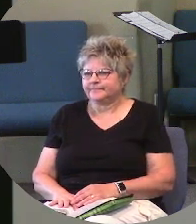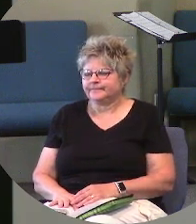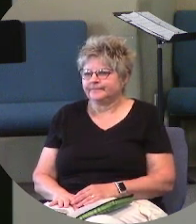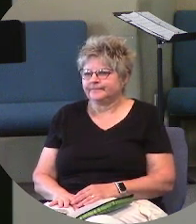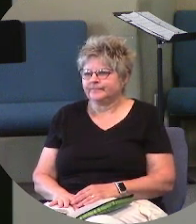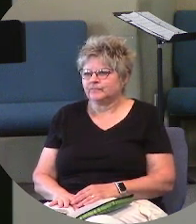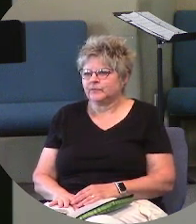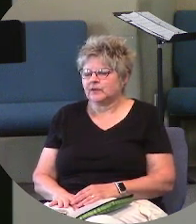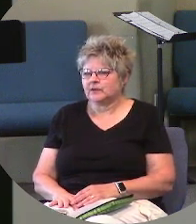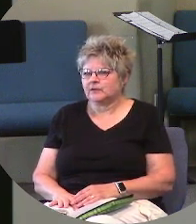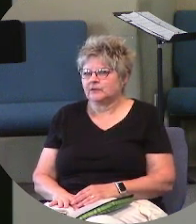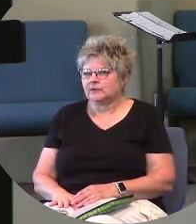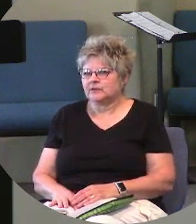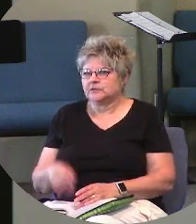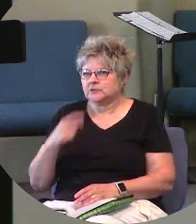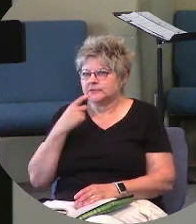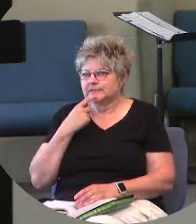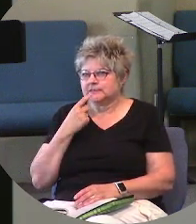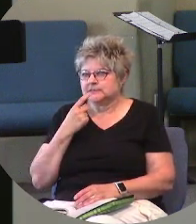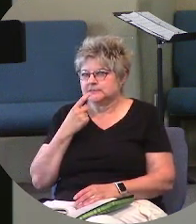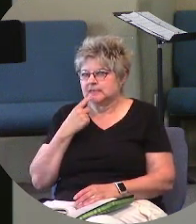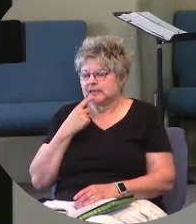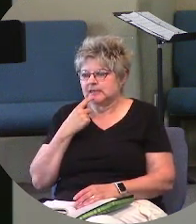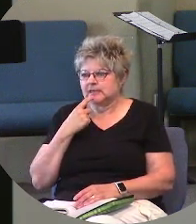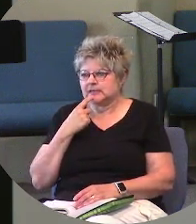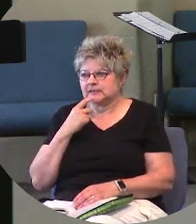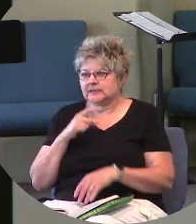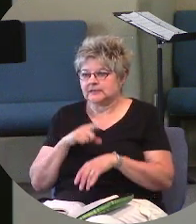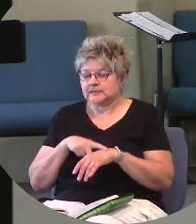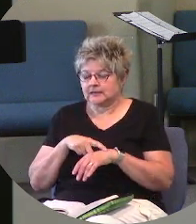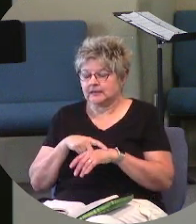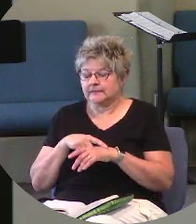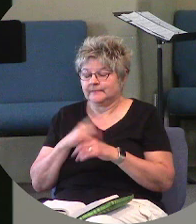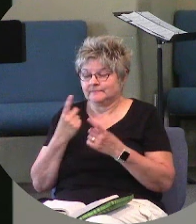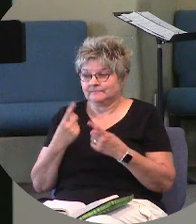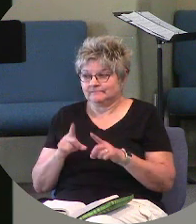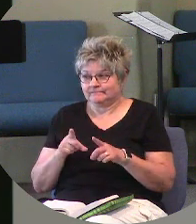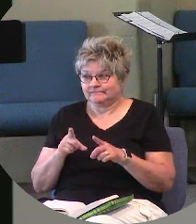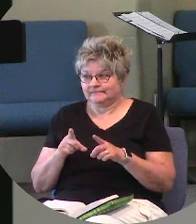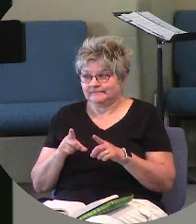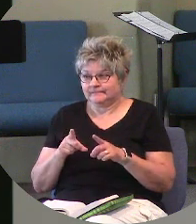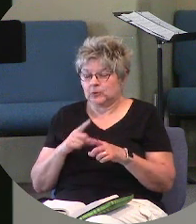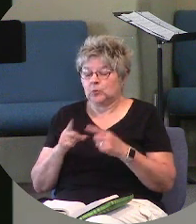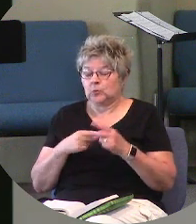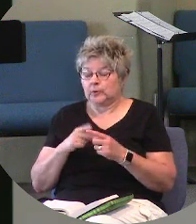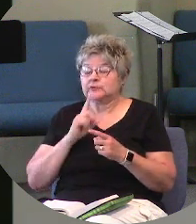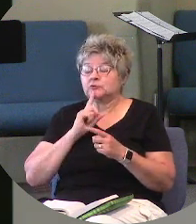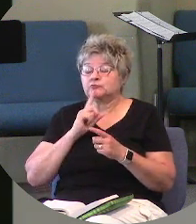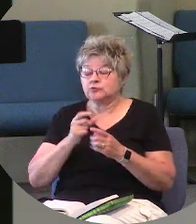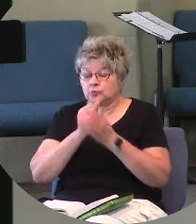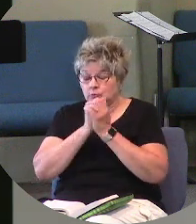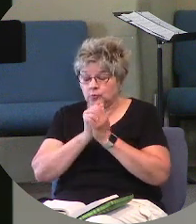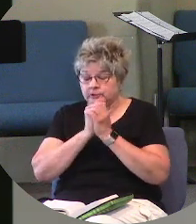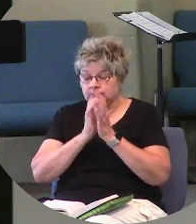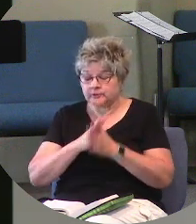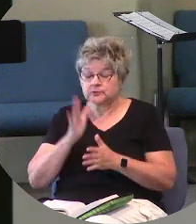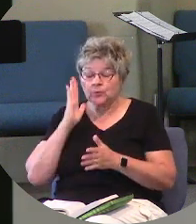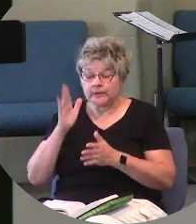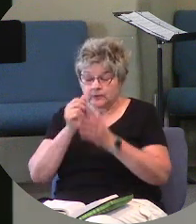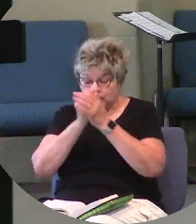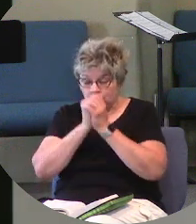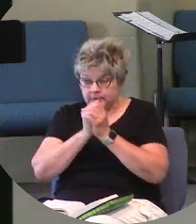So He's saying the time has come when the true worshipers will worship the Father